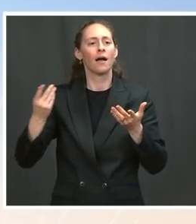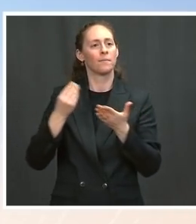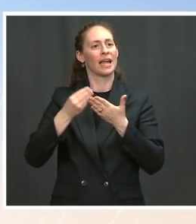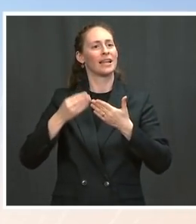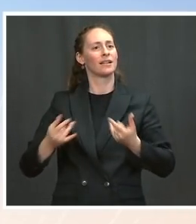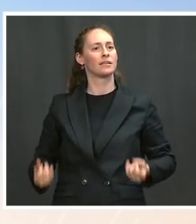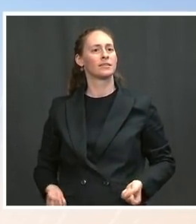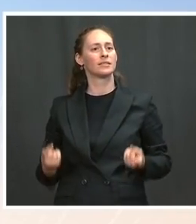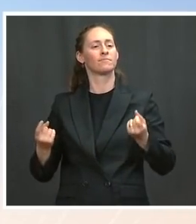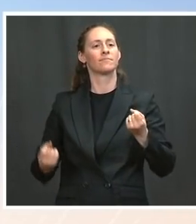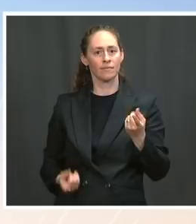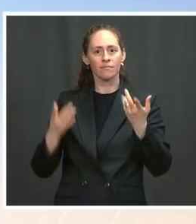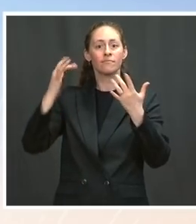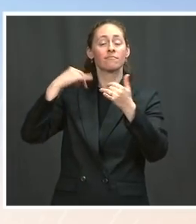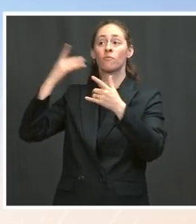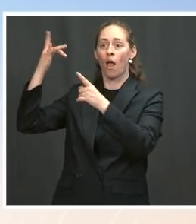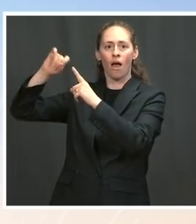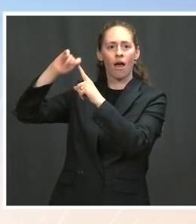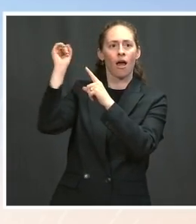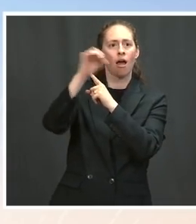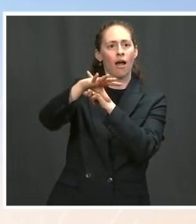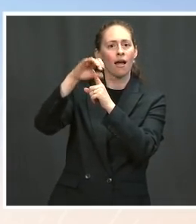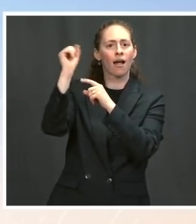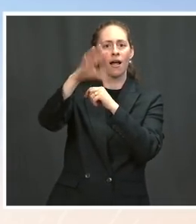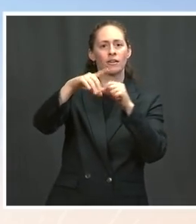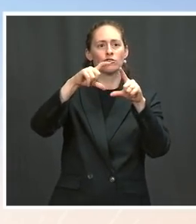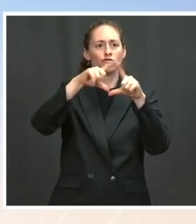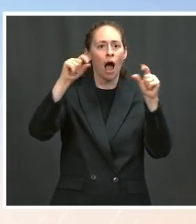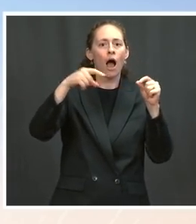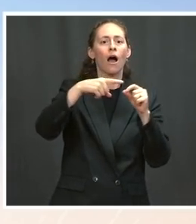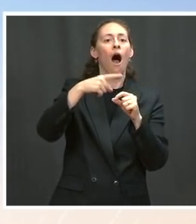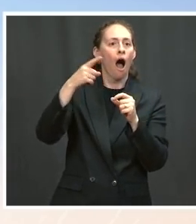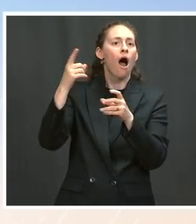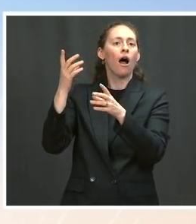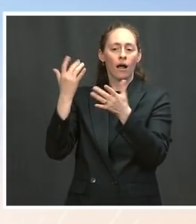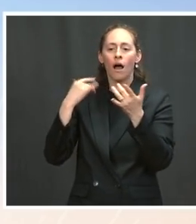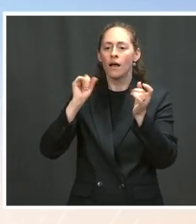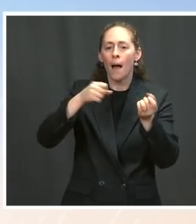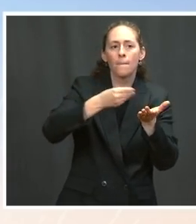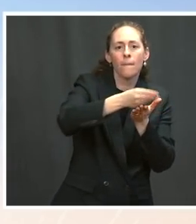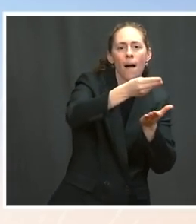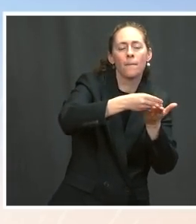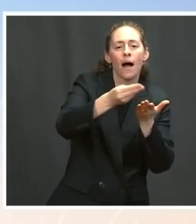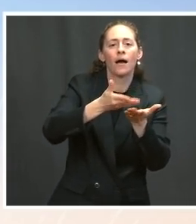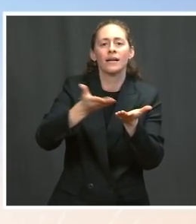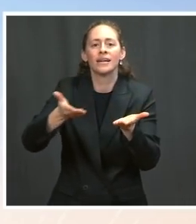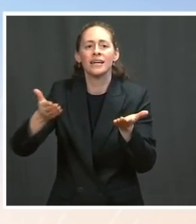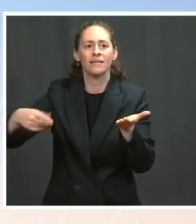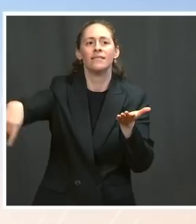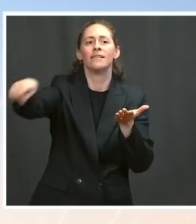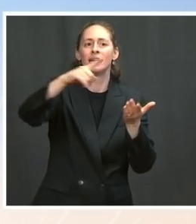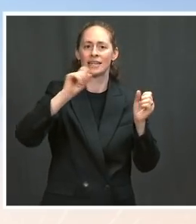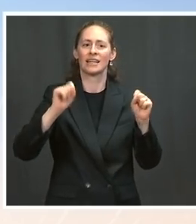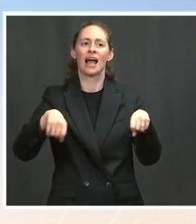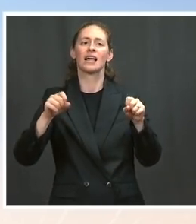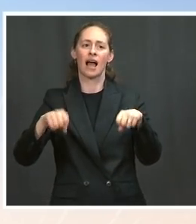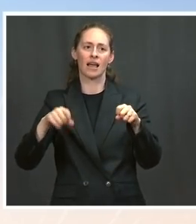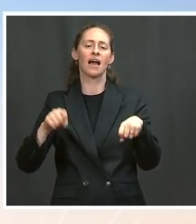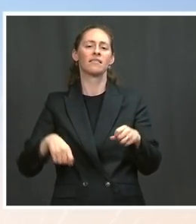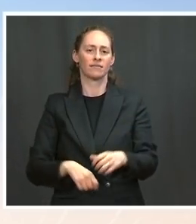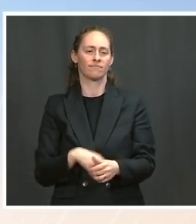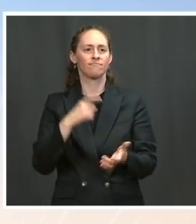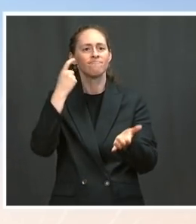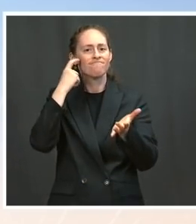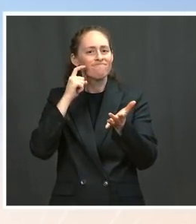there stimulated a surge in spending. We're seeing services begin to pick up from very low